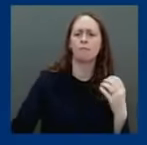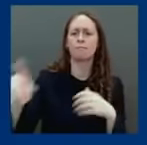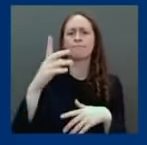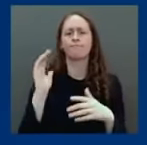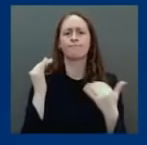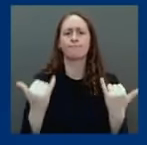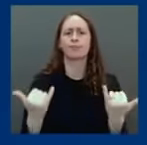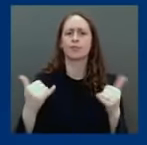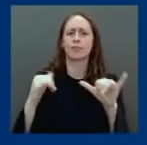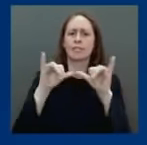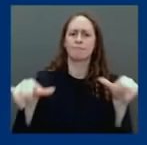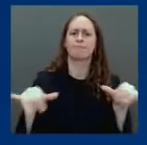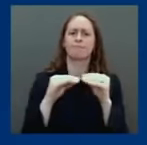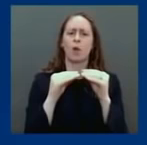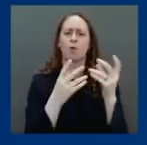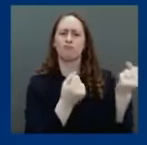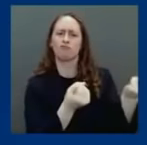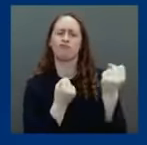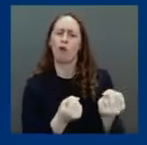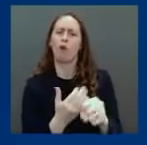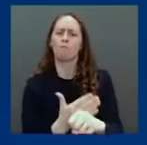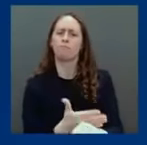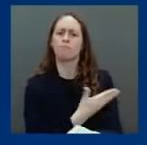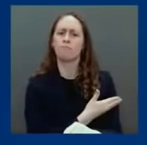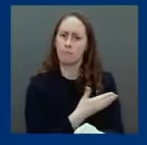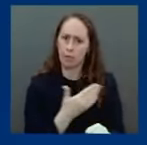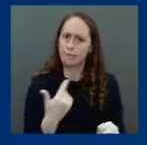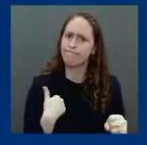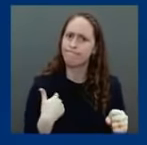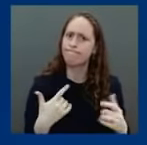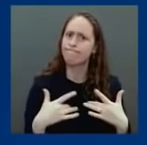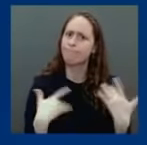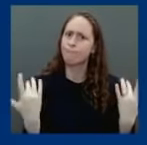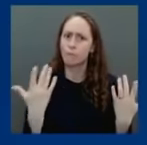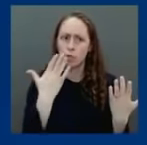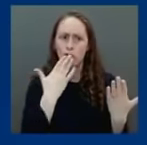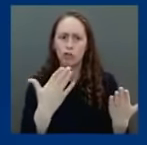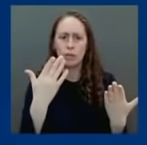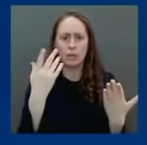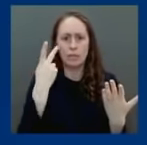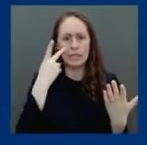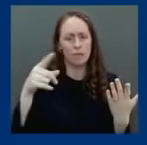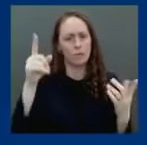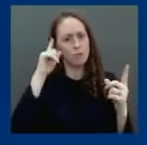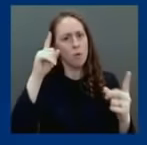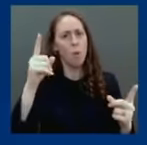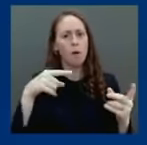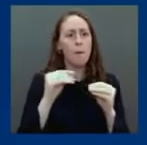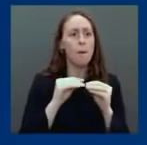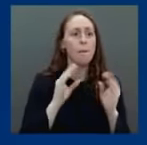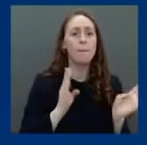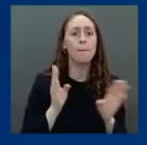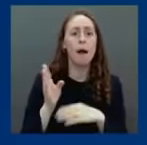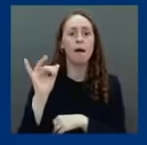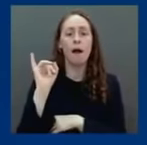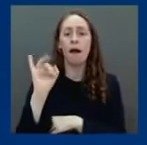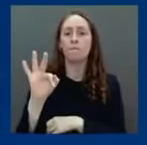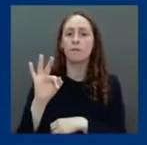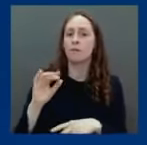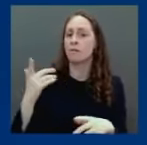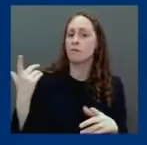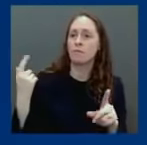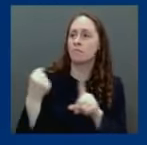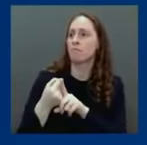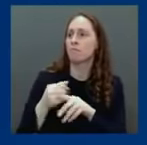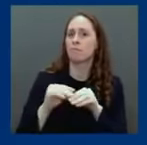better prepared for outbreaks in the future, like COVID. Right now, as we've been talking about, our focus